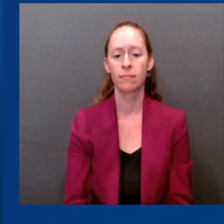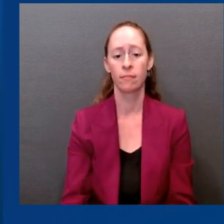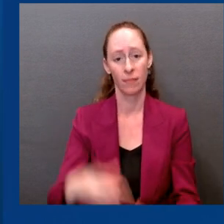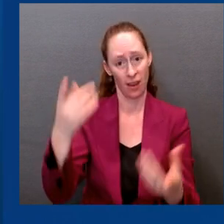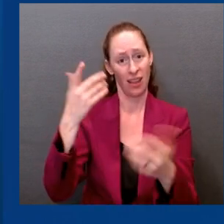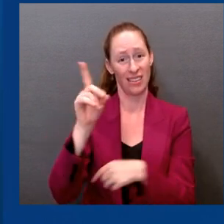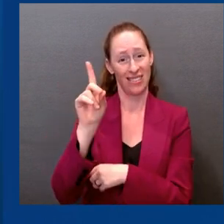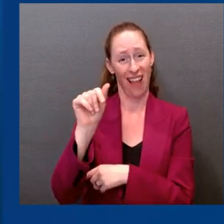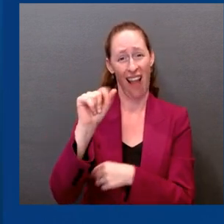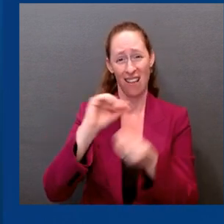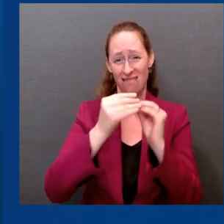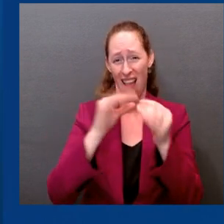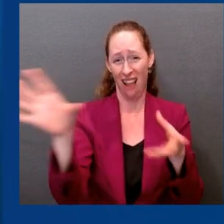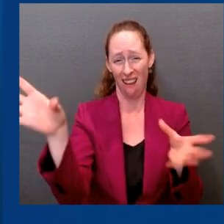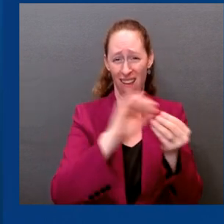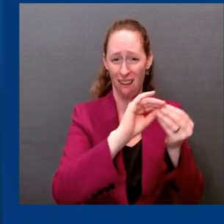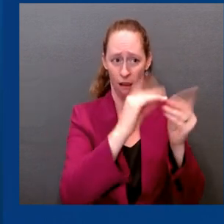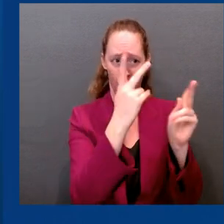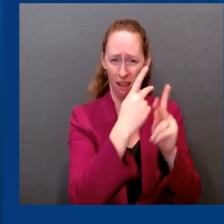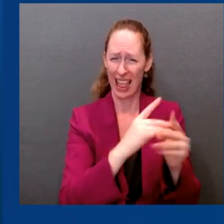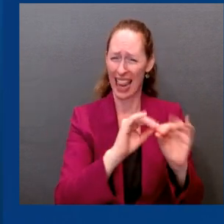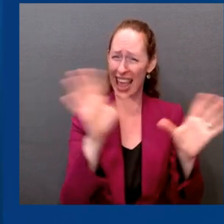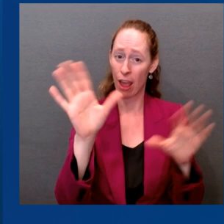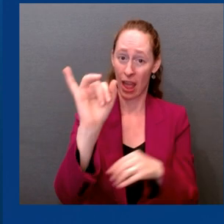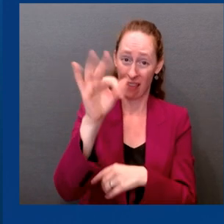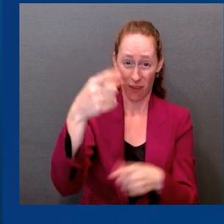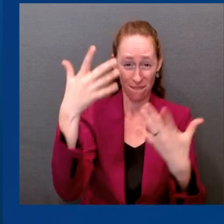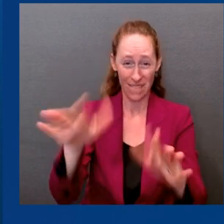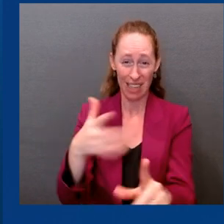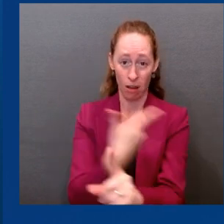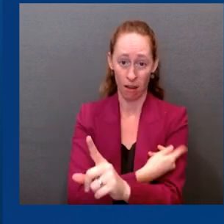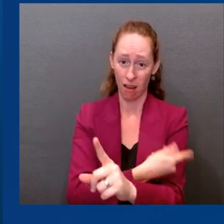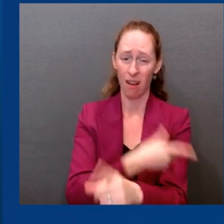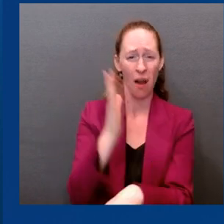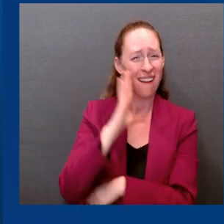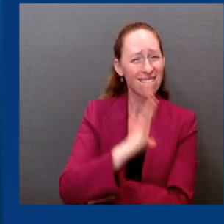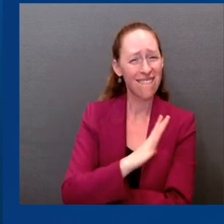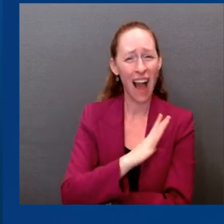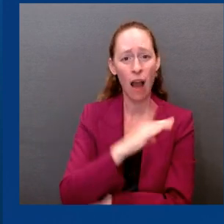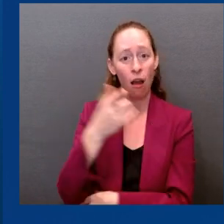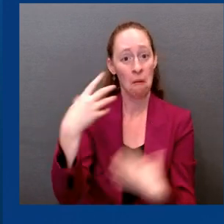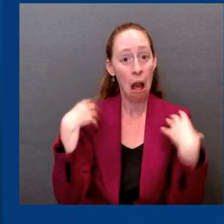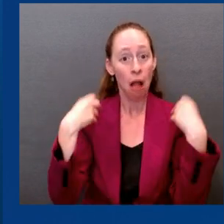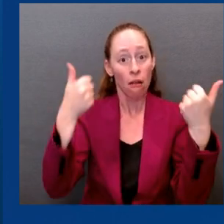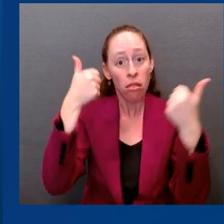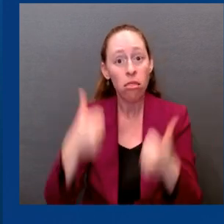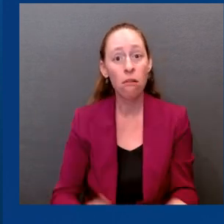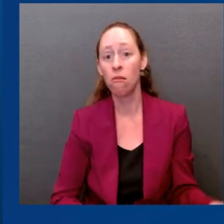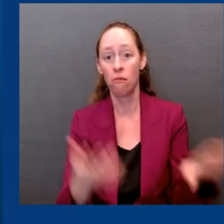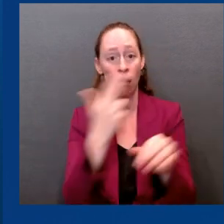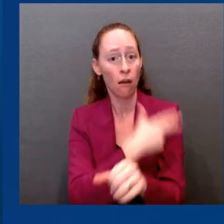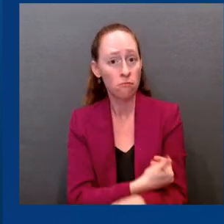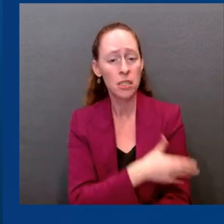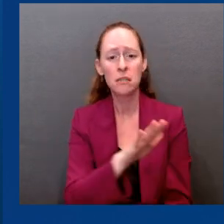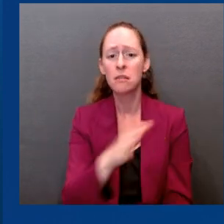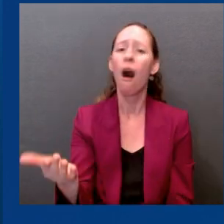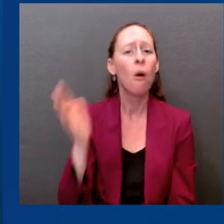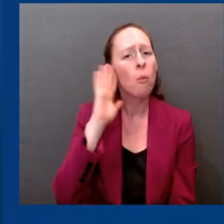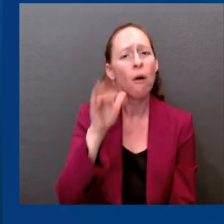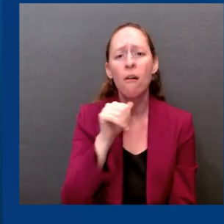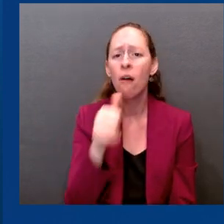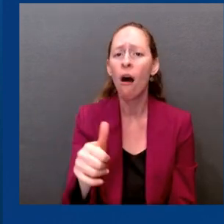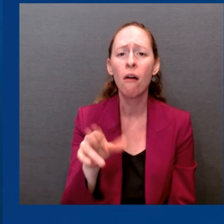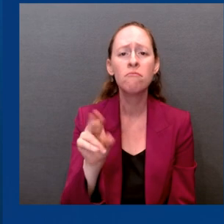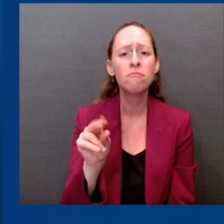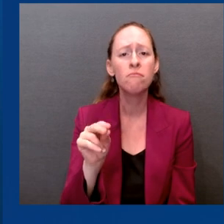protection against severe illness and death from COVID-19, especially for those most at risk, including those over the age of 50